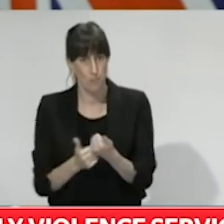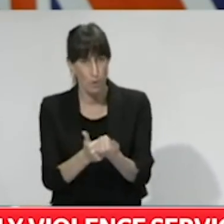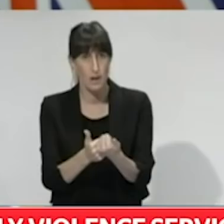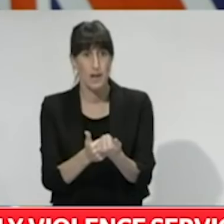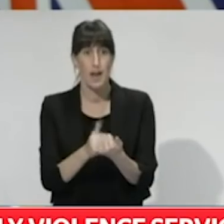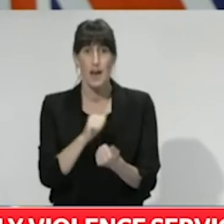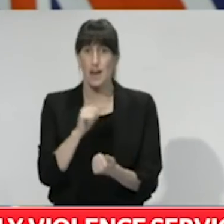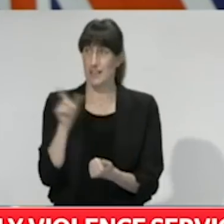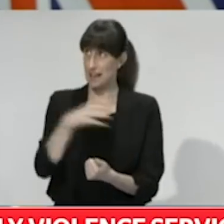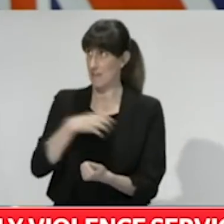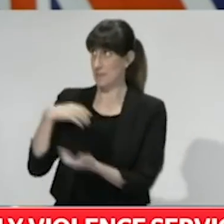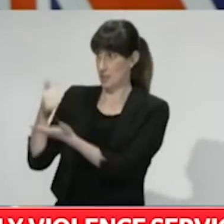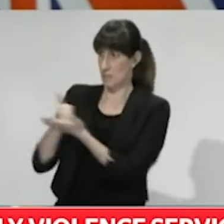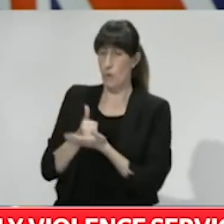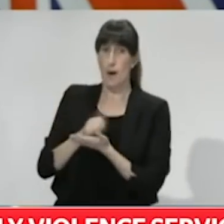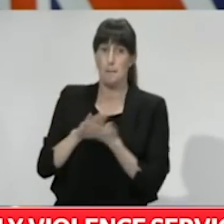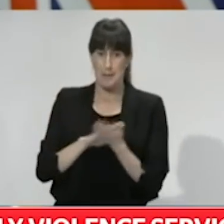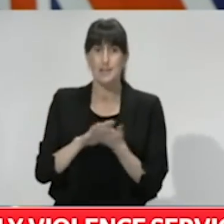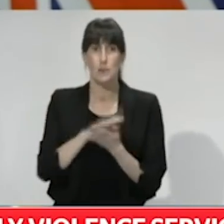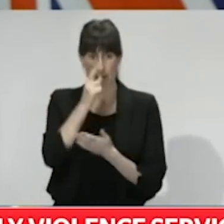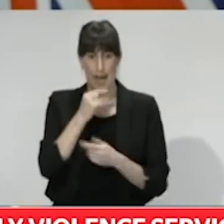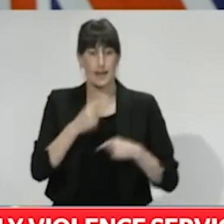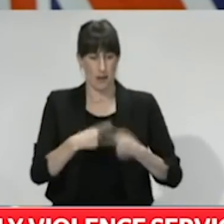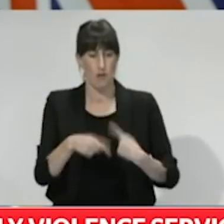In fact, I think it would have been almost impossible.